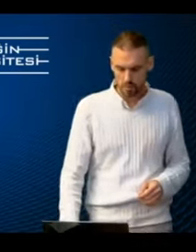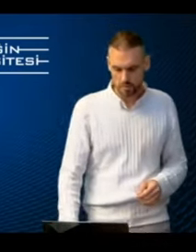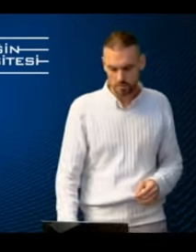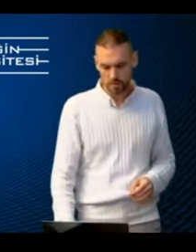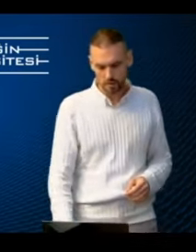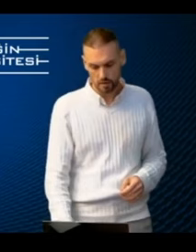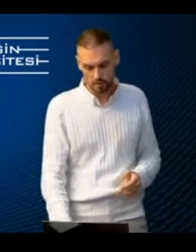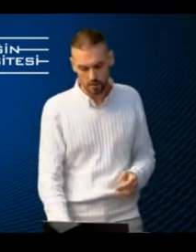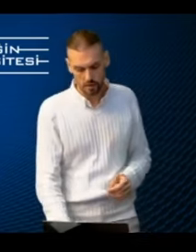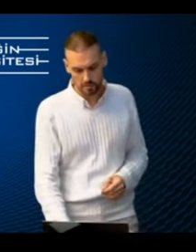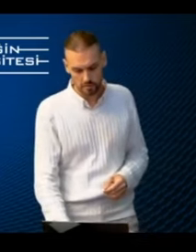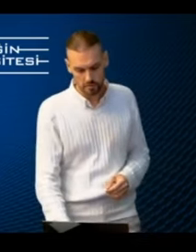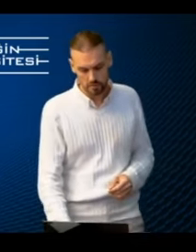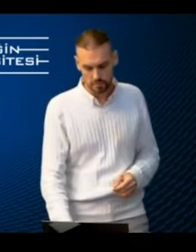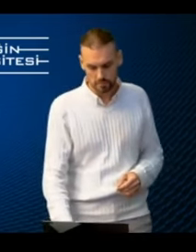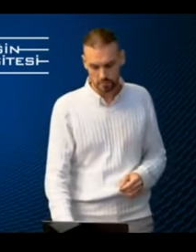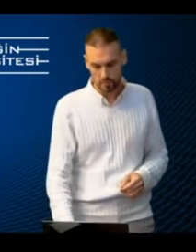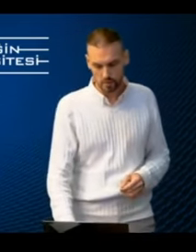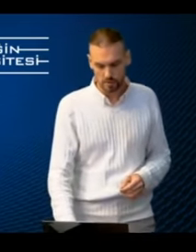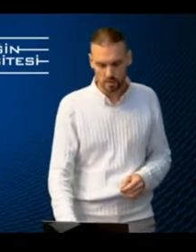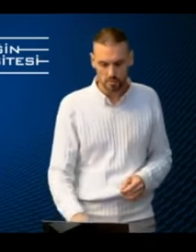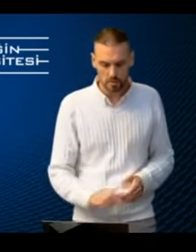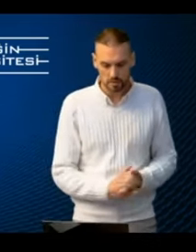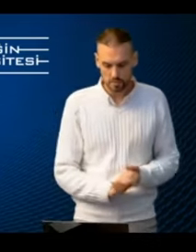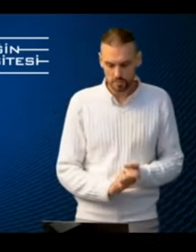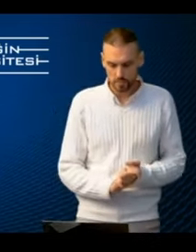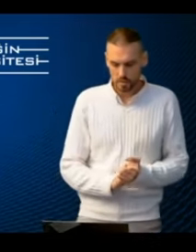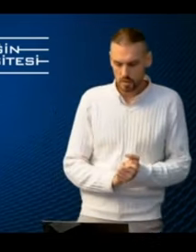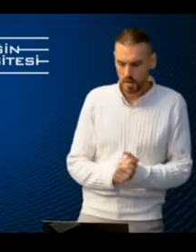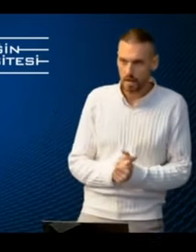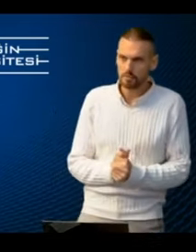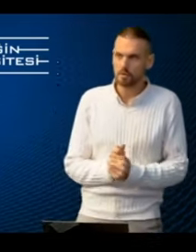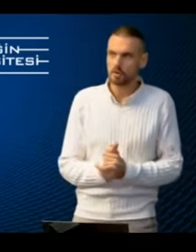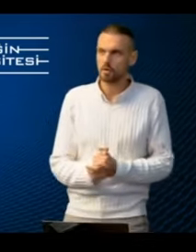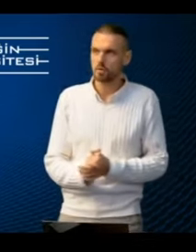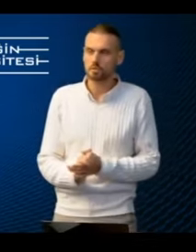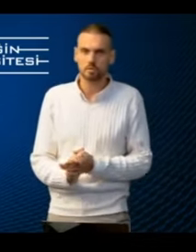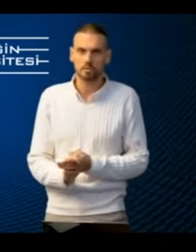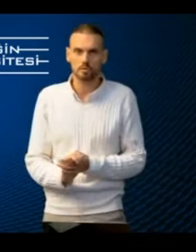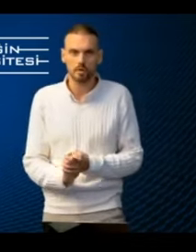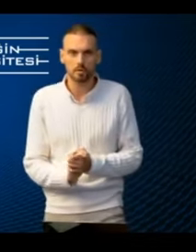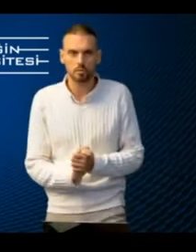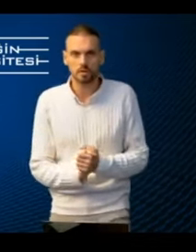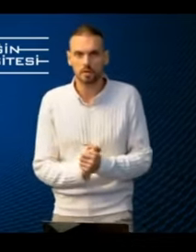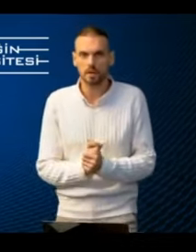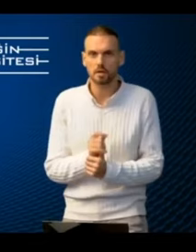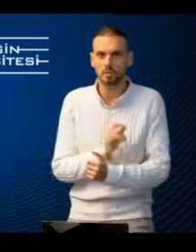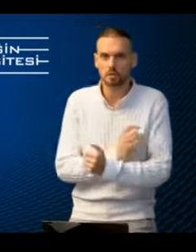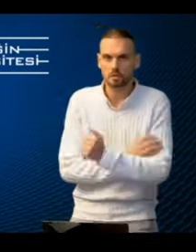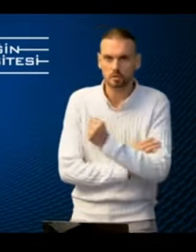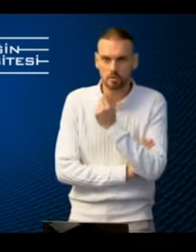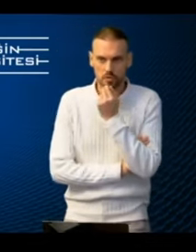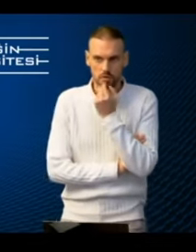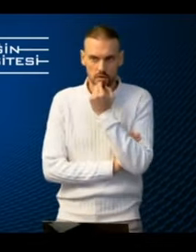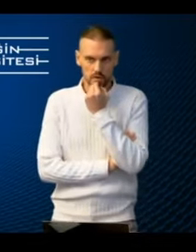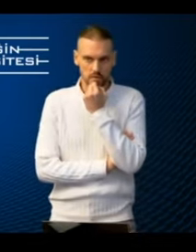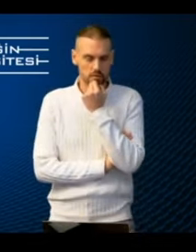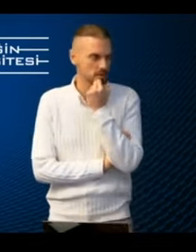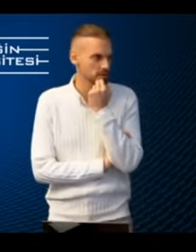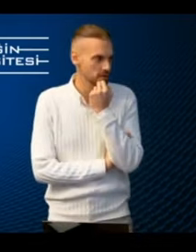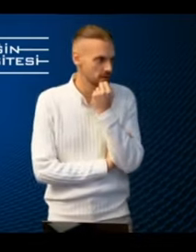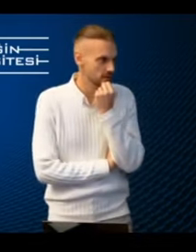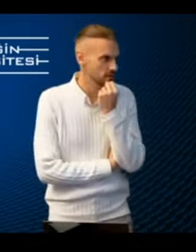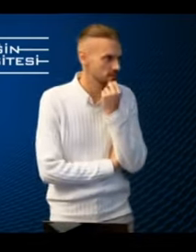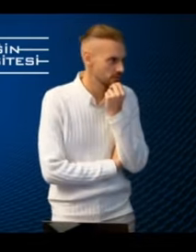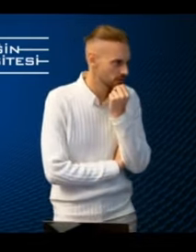Airports are very busy environments. And also the way the work in the airports is organized